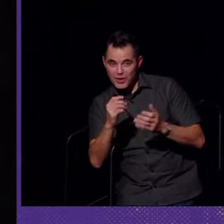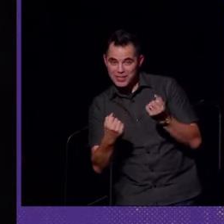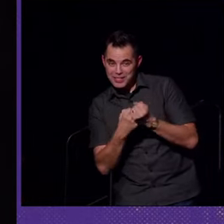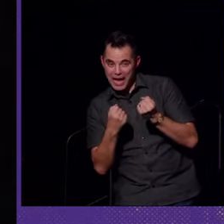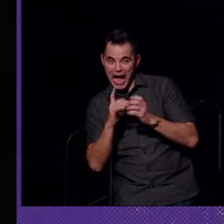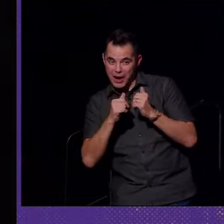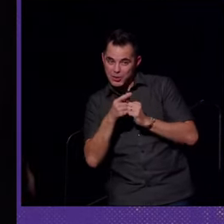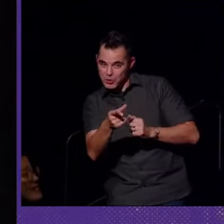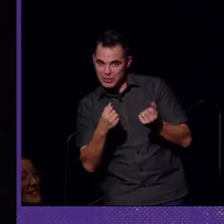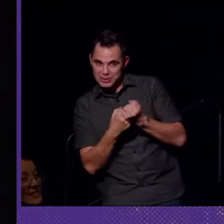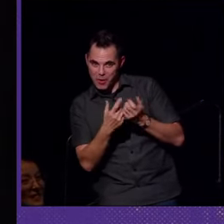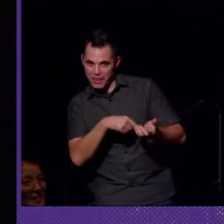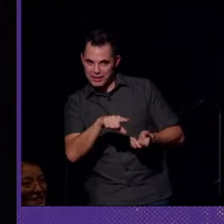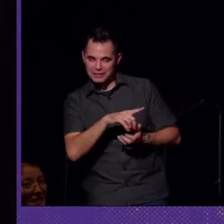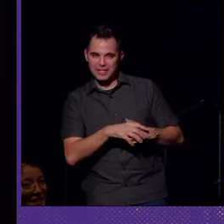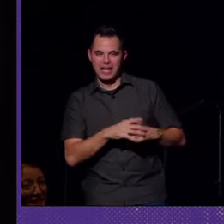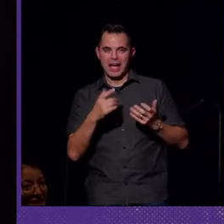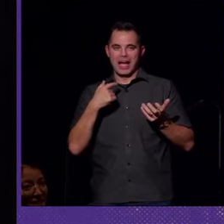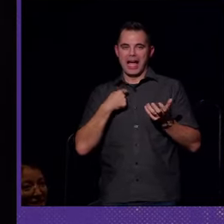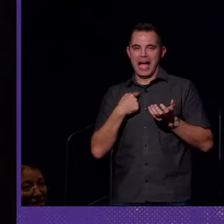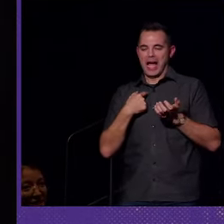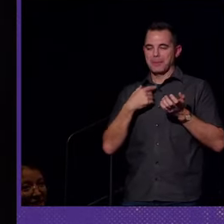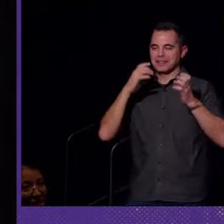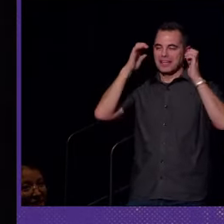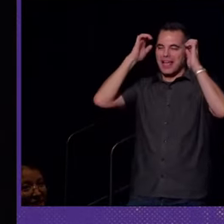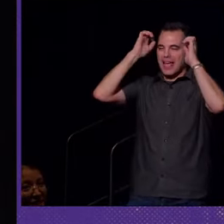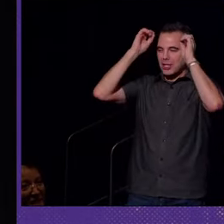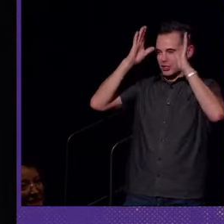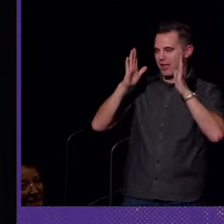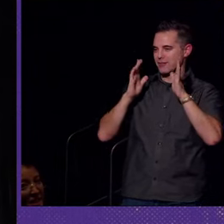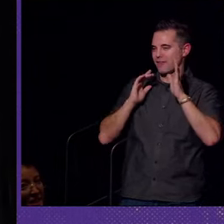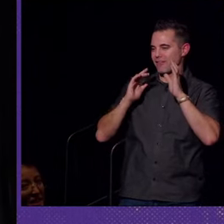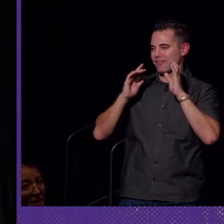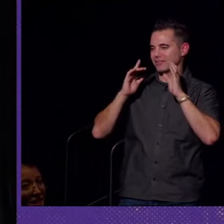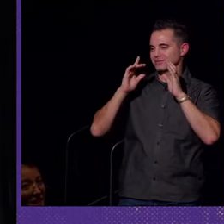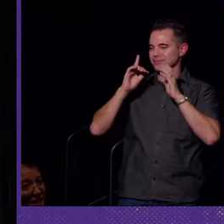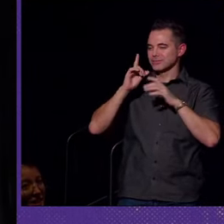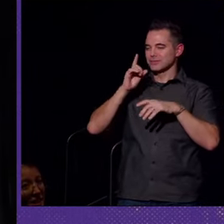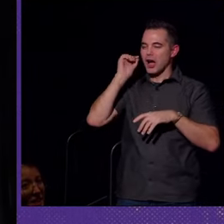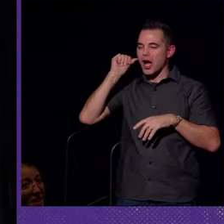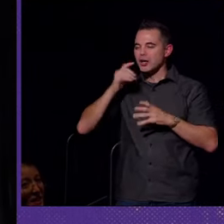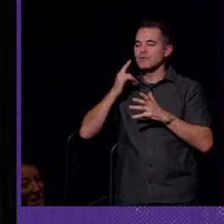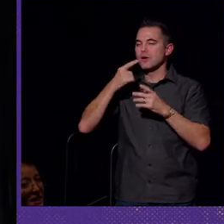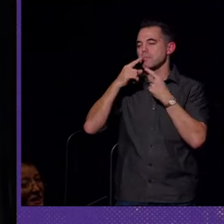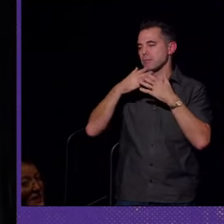So, I am an educational audiologist for a public school.